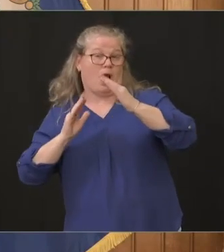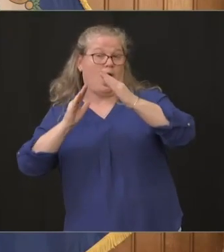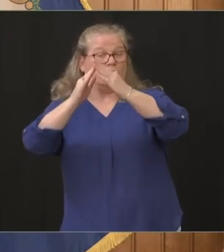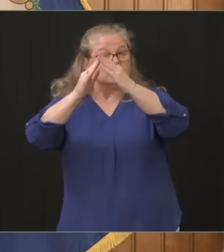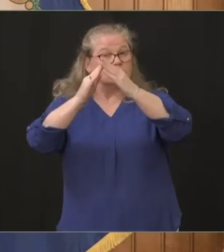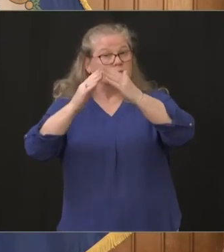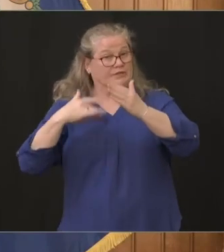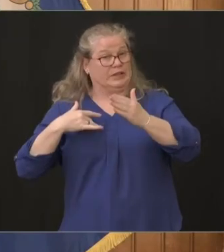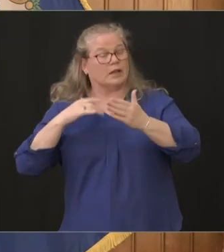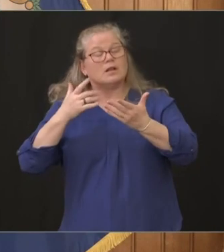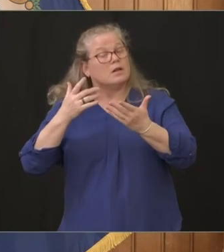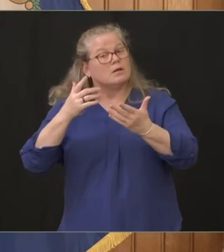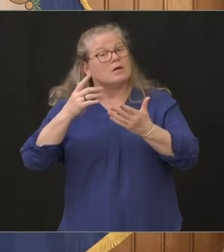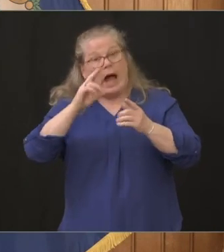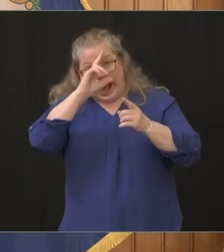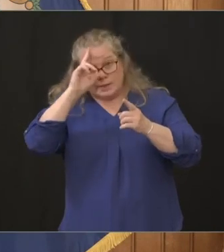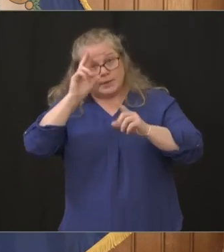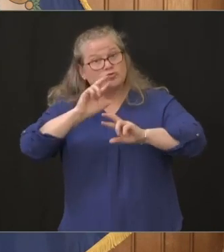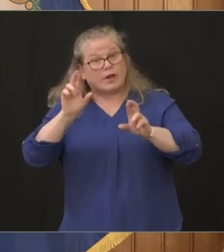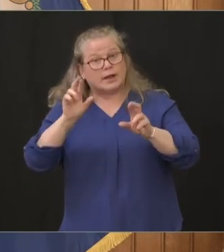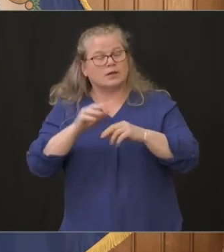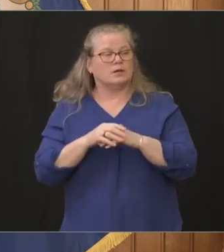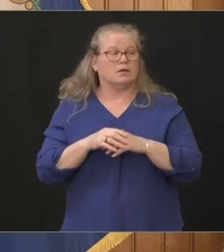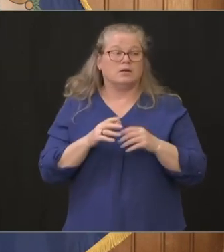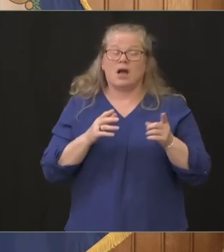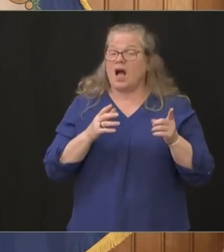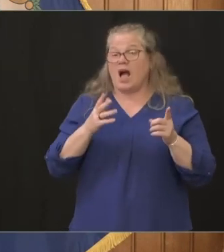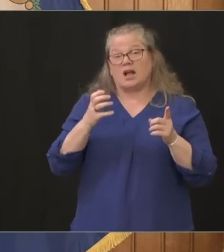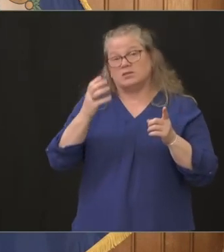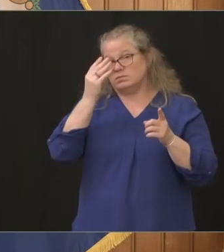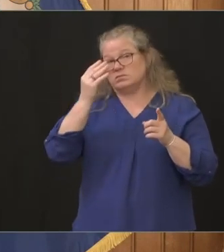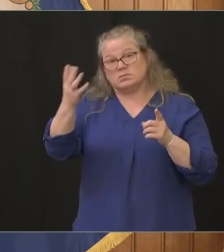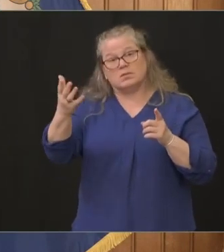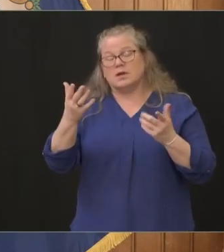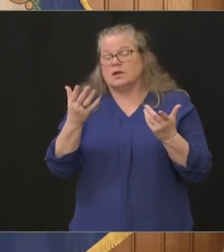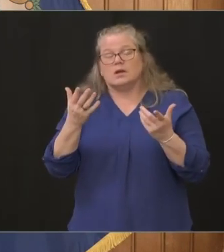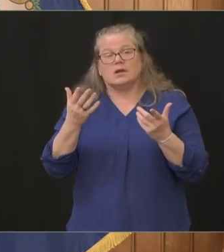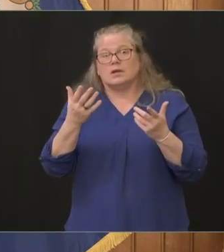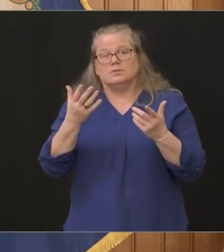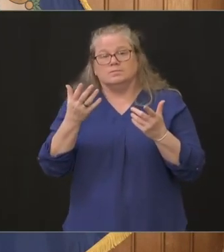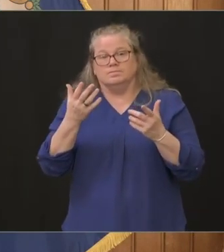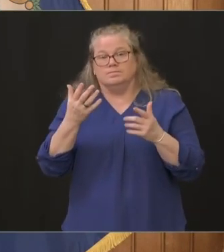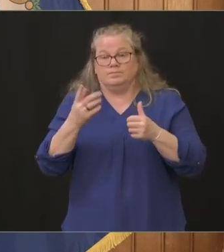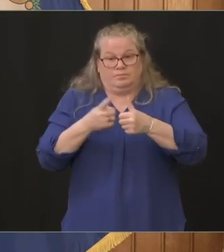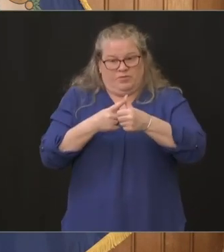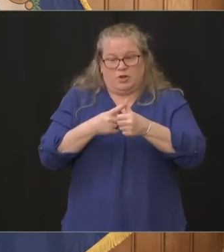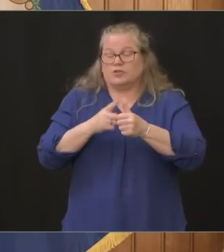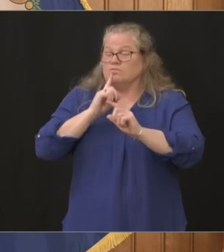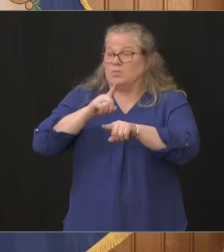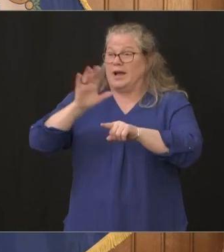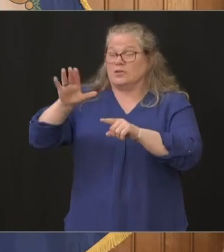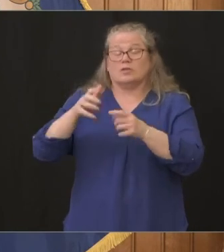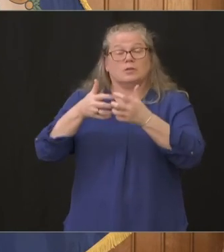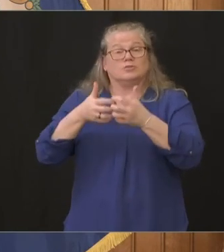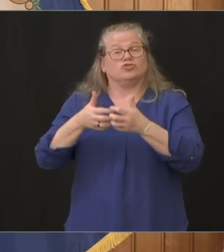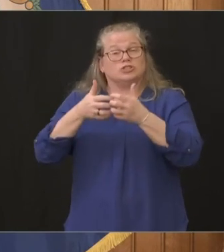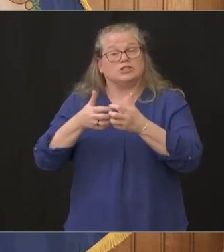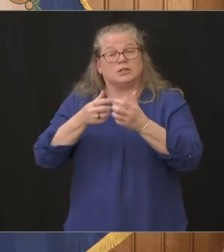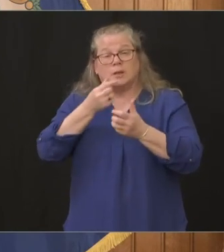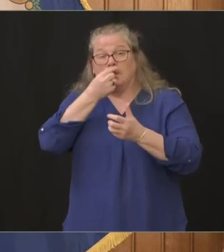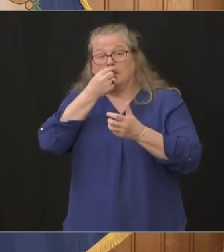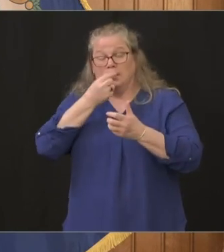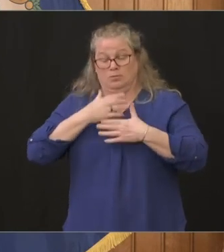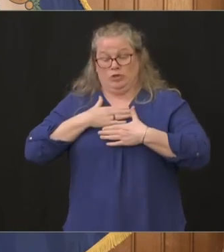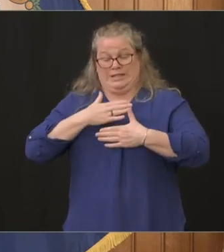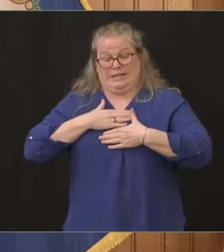the ventilator question i just find it unconscionable we could look overseas we could have seen the need for those ventilators a few months ago we had an